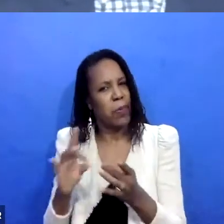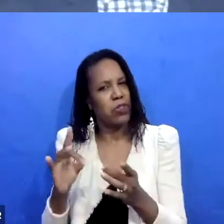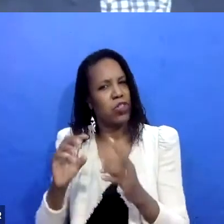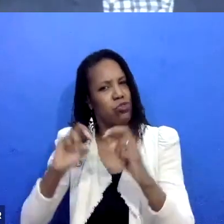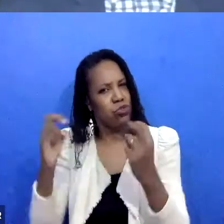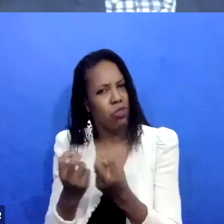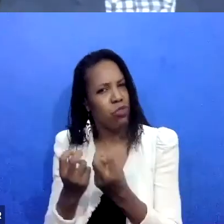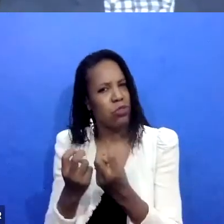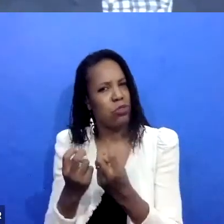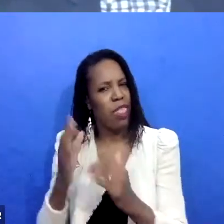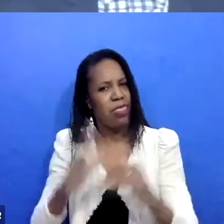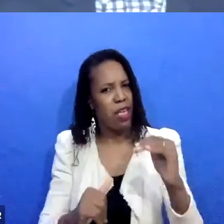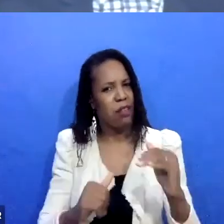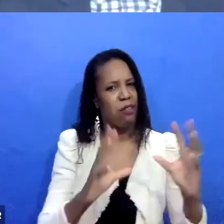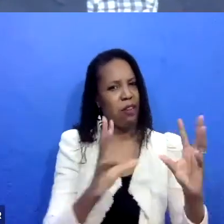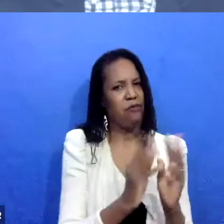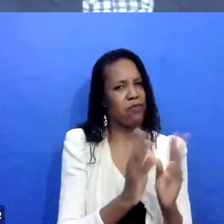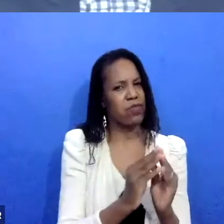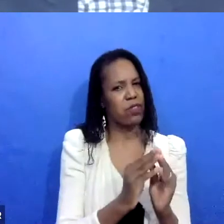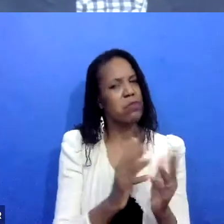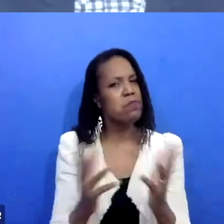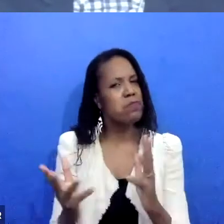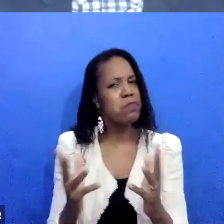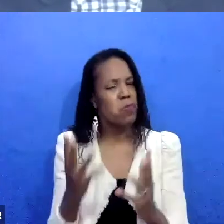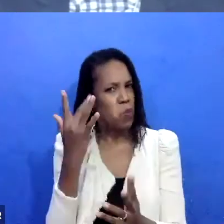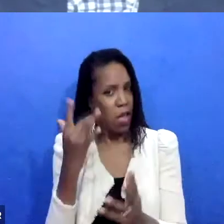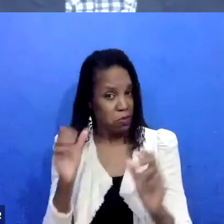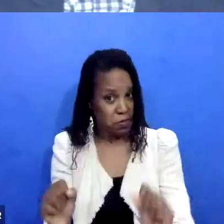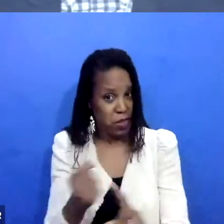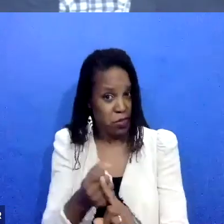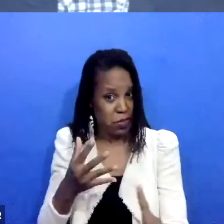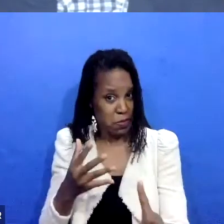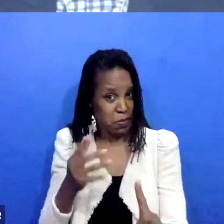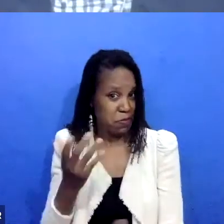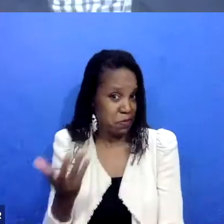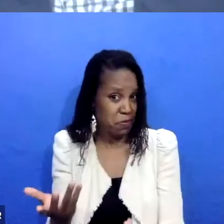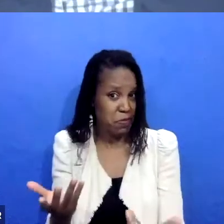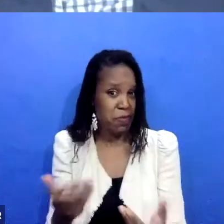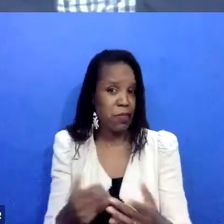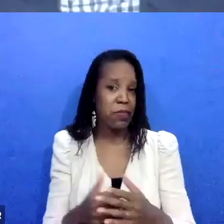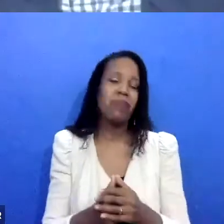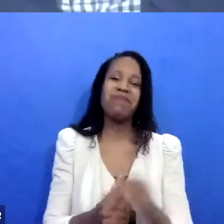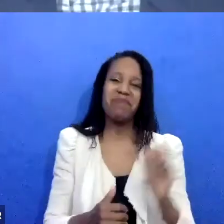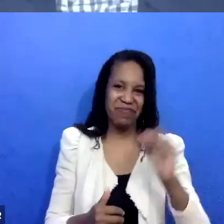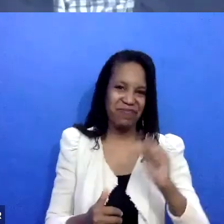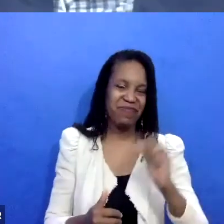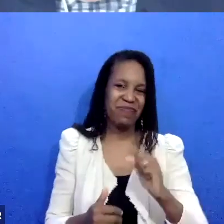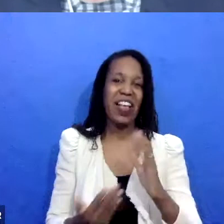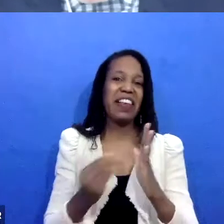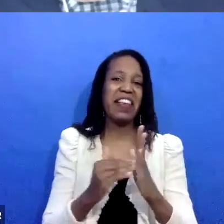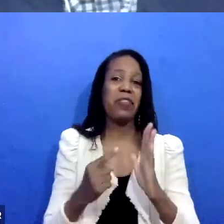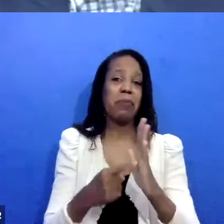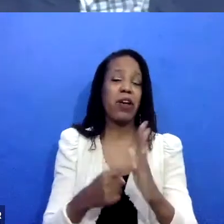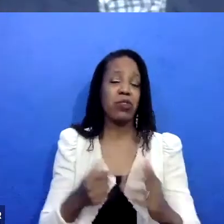are there times when you would choose conferencing over circles? I generally let the model be survivor driven. We haven't had time yet to